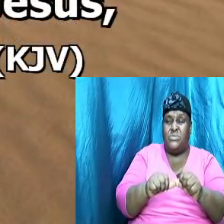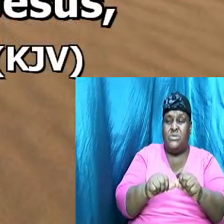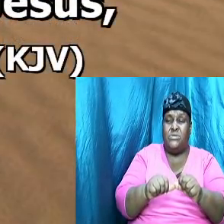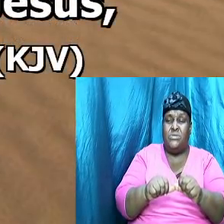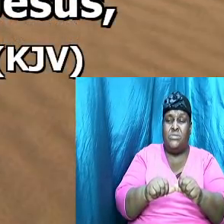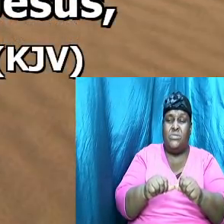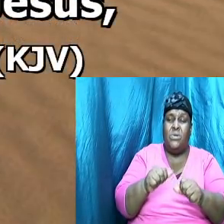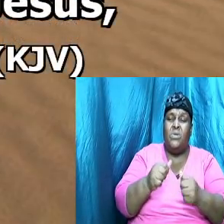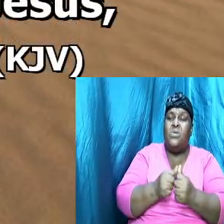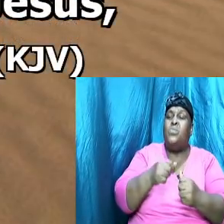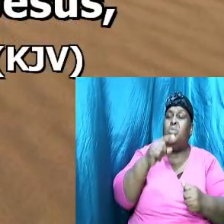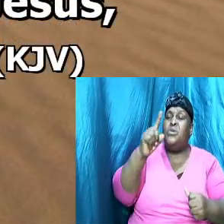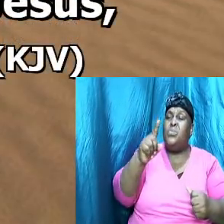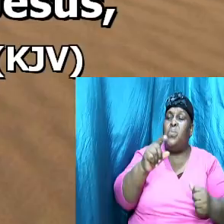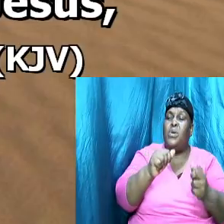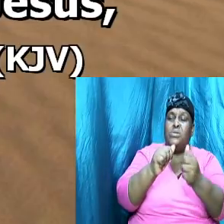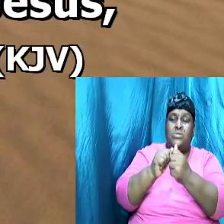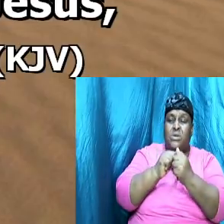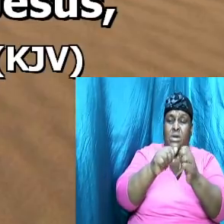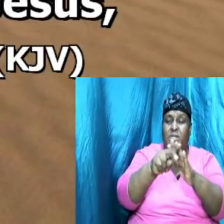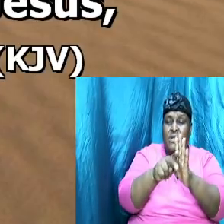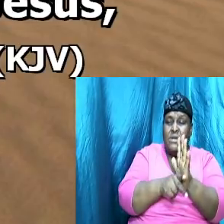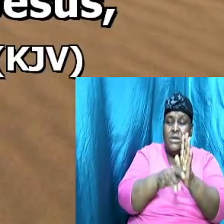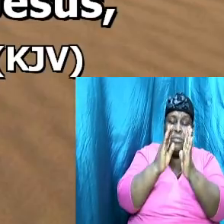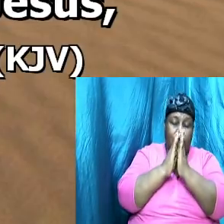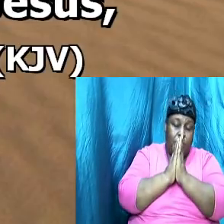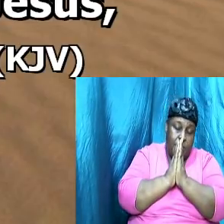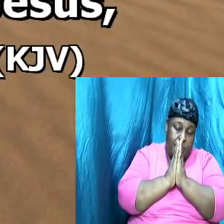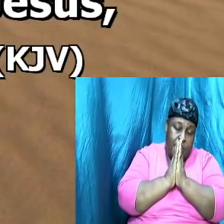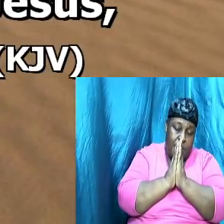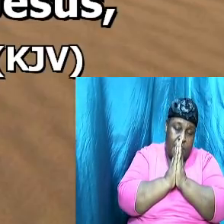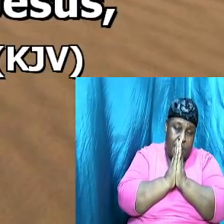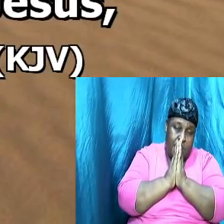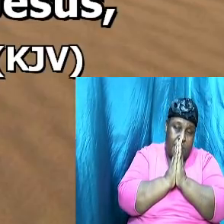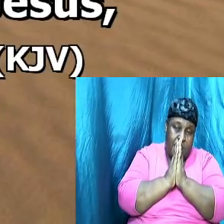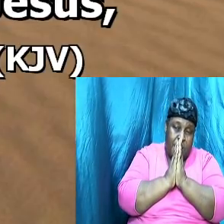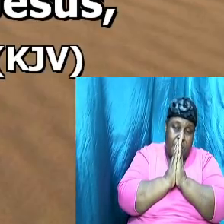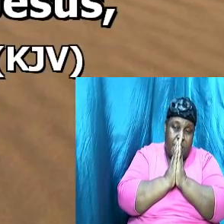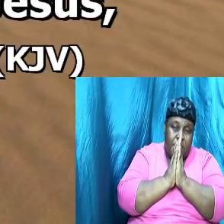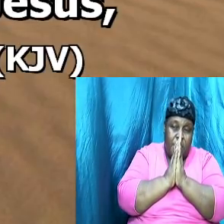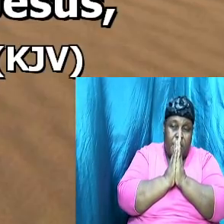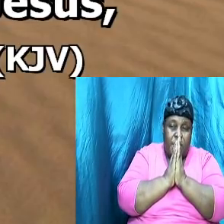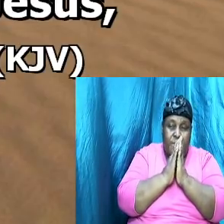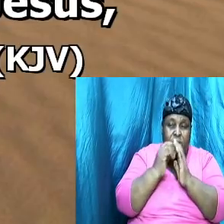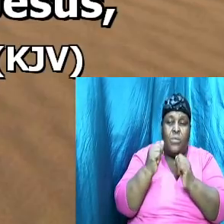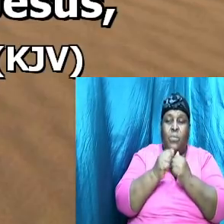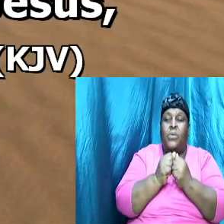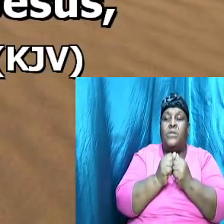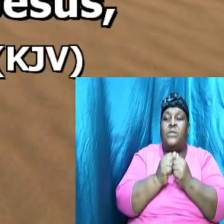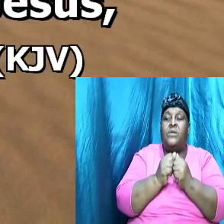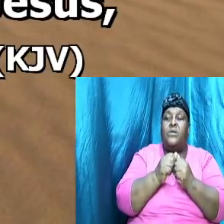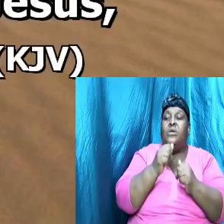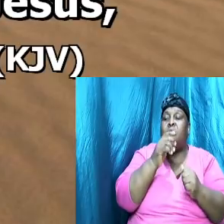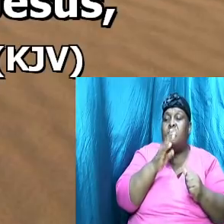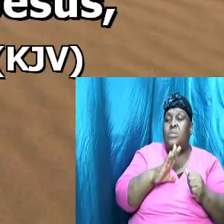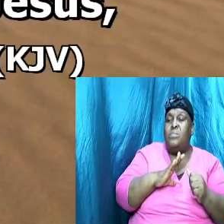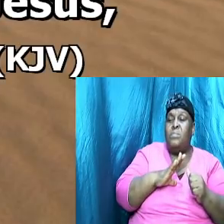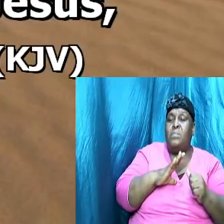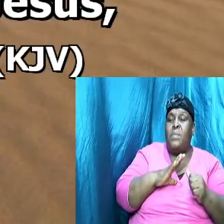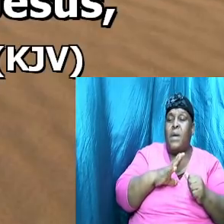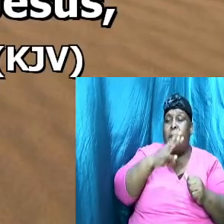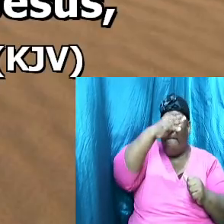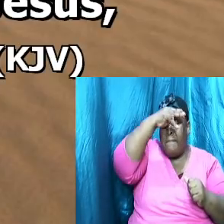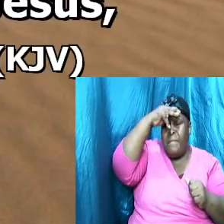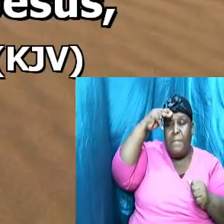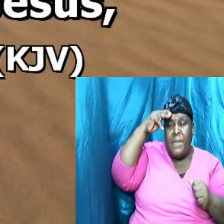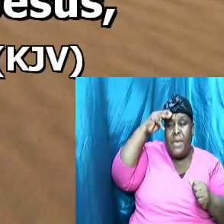with one accord in prayer and supplication with the woman and Mary